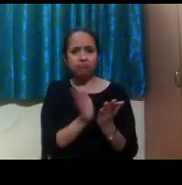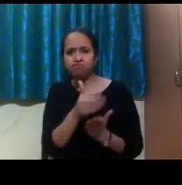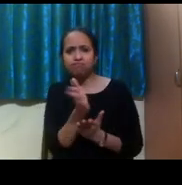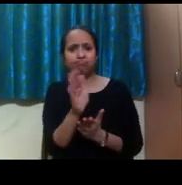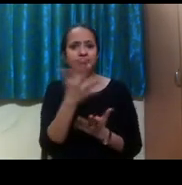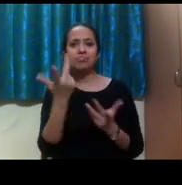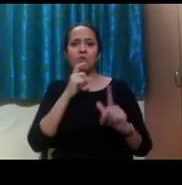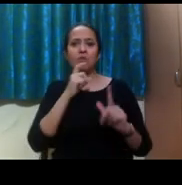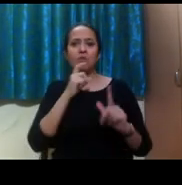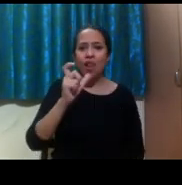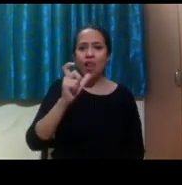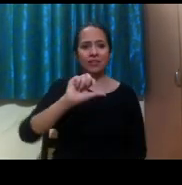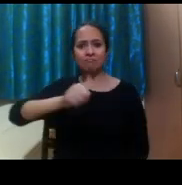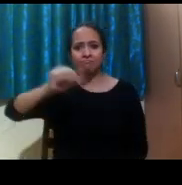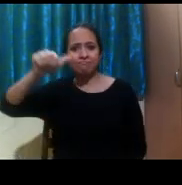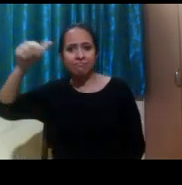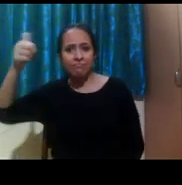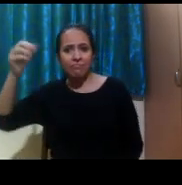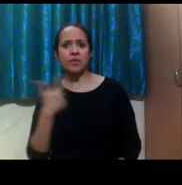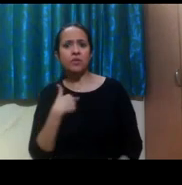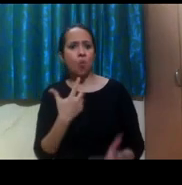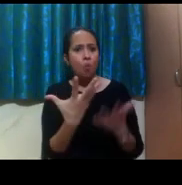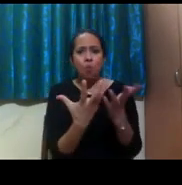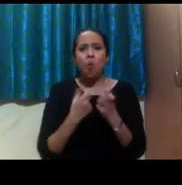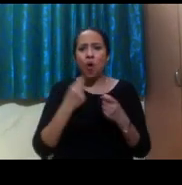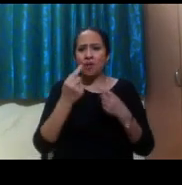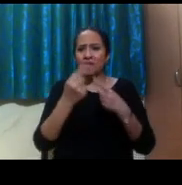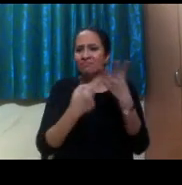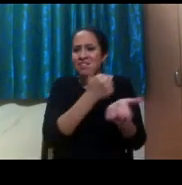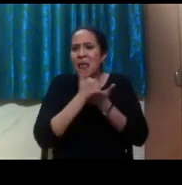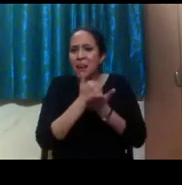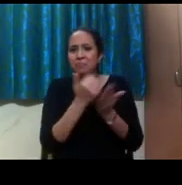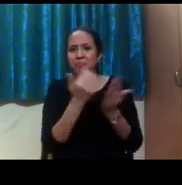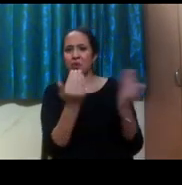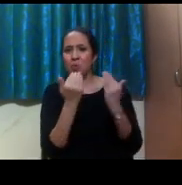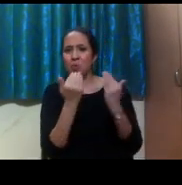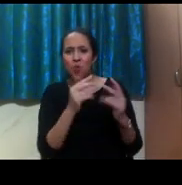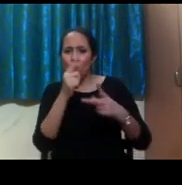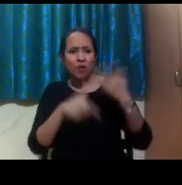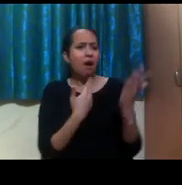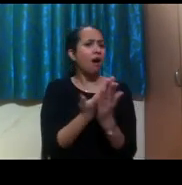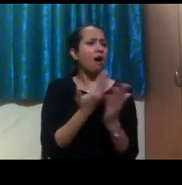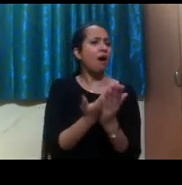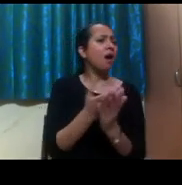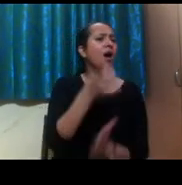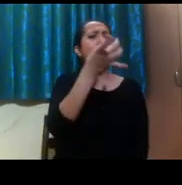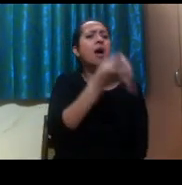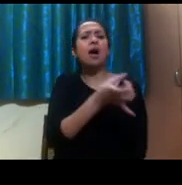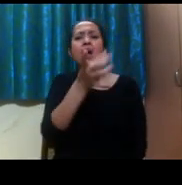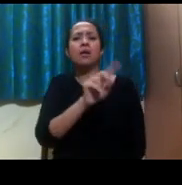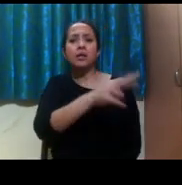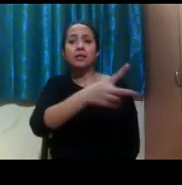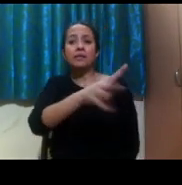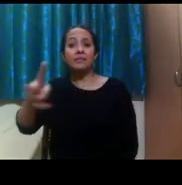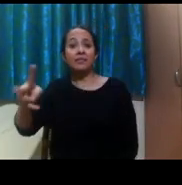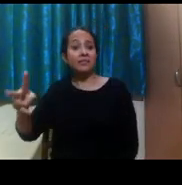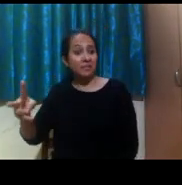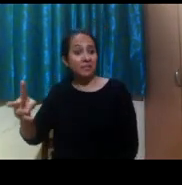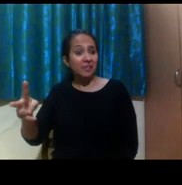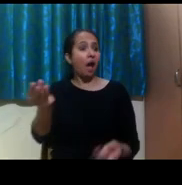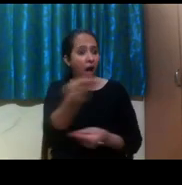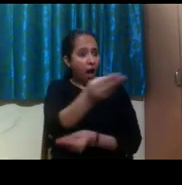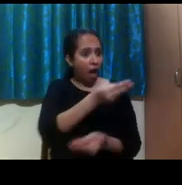accommodation they've requested. And all of those discussions have, you know, um, helped me with managing my classes,